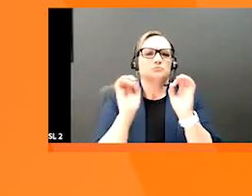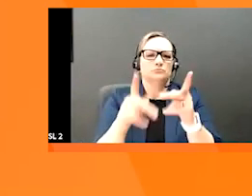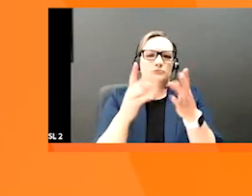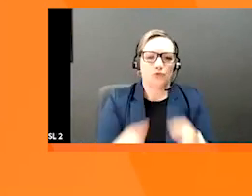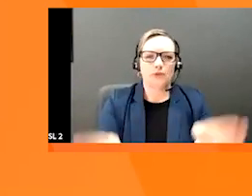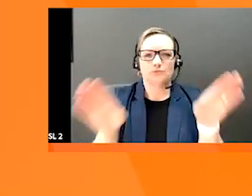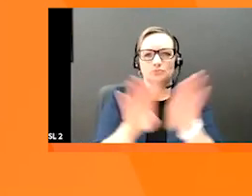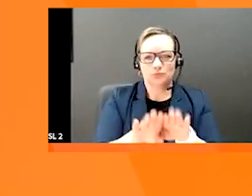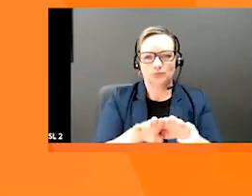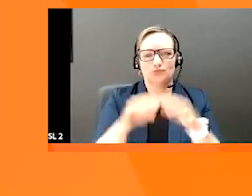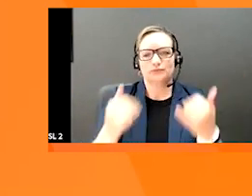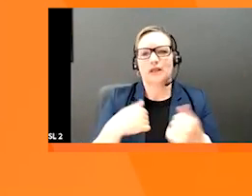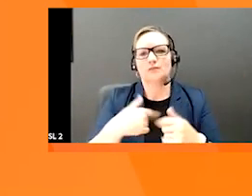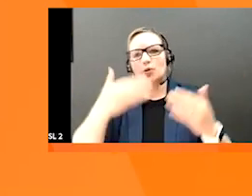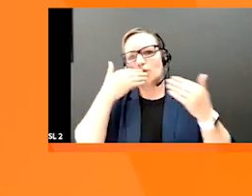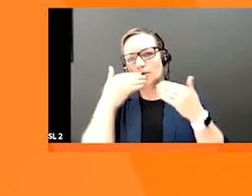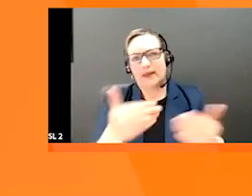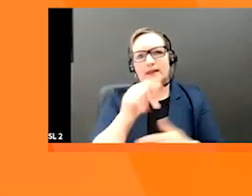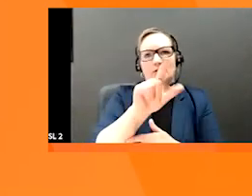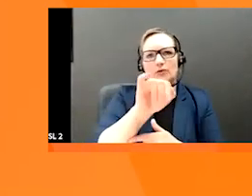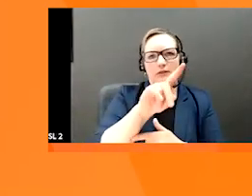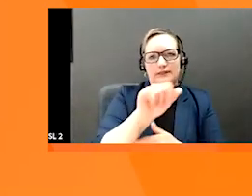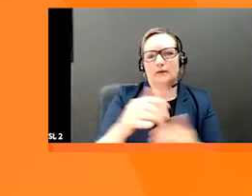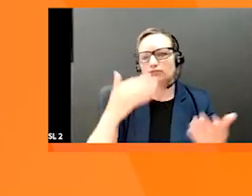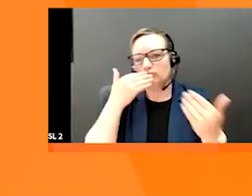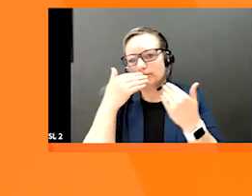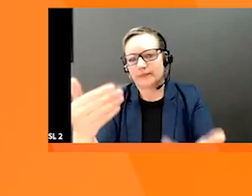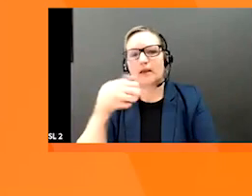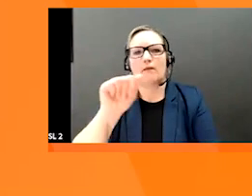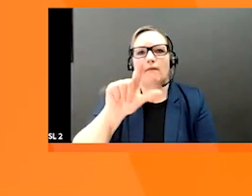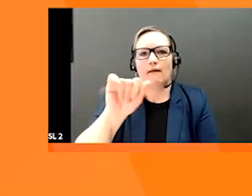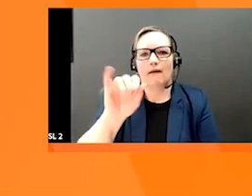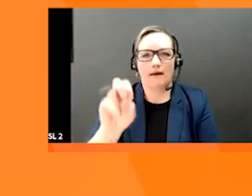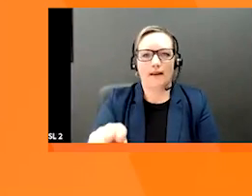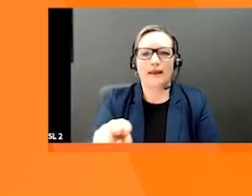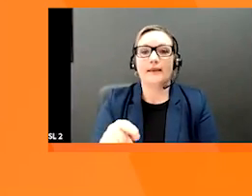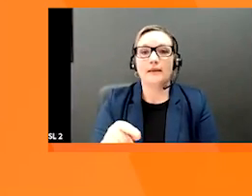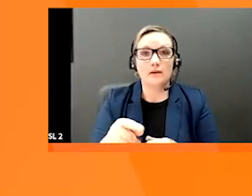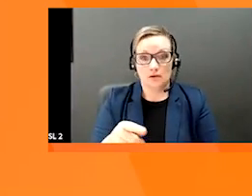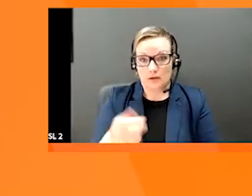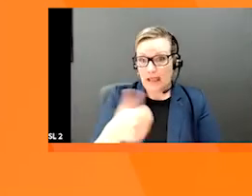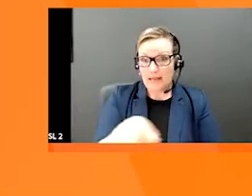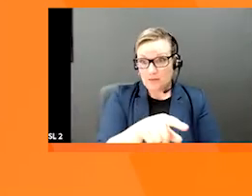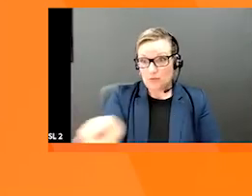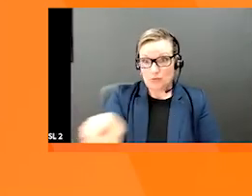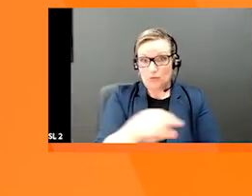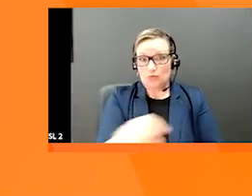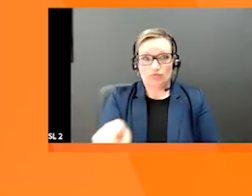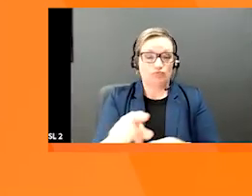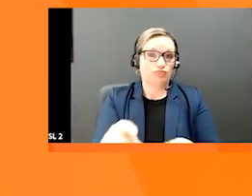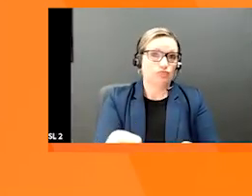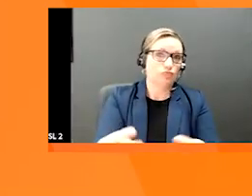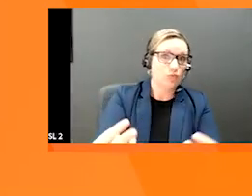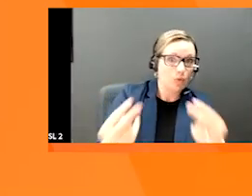thank you to Linda and LA if anyone on the call here wants to be connected like Linda mentioned,